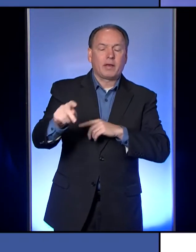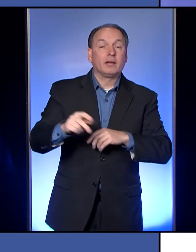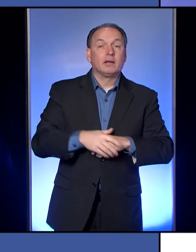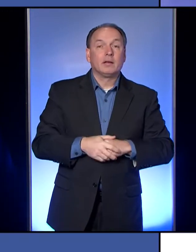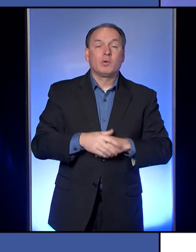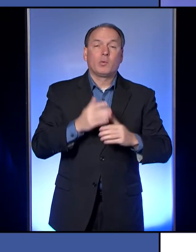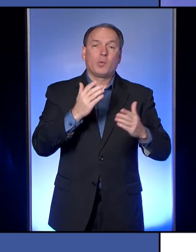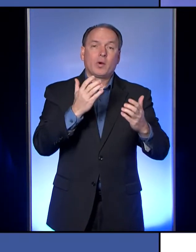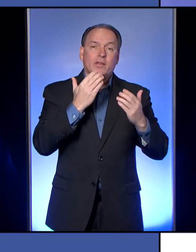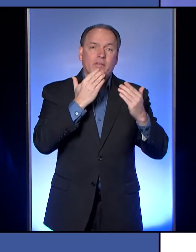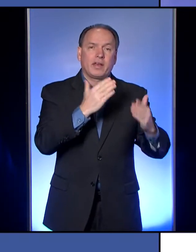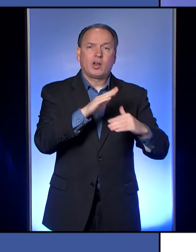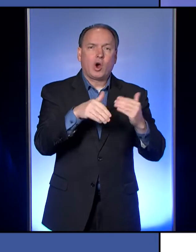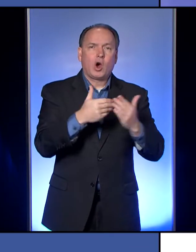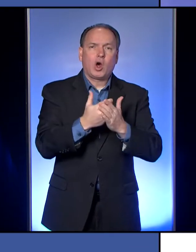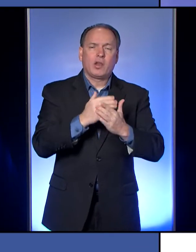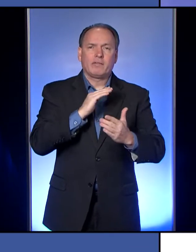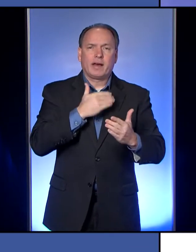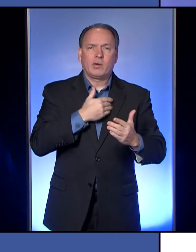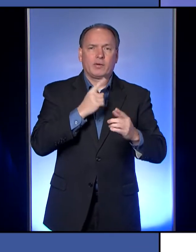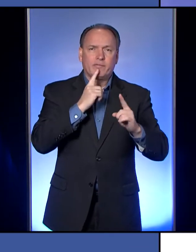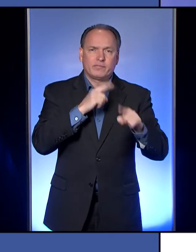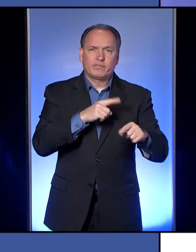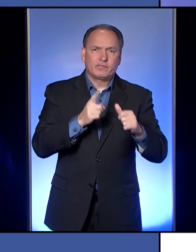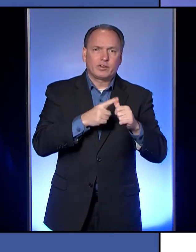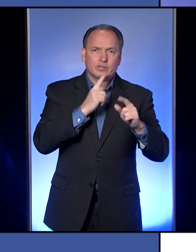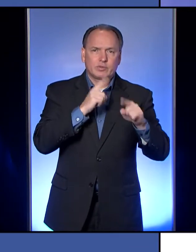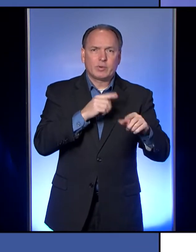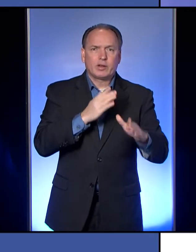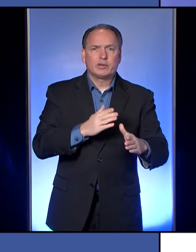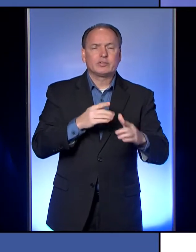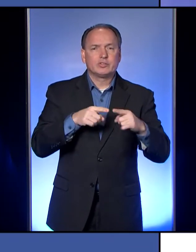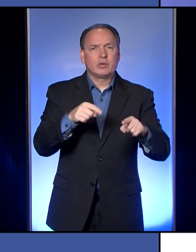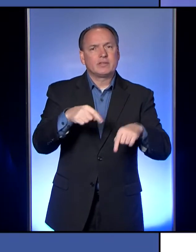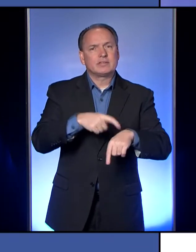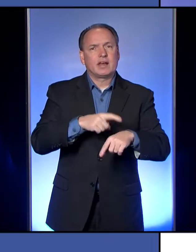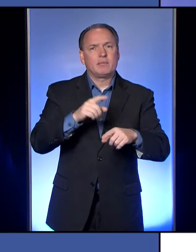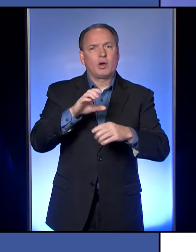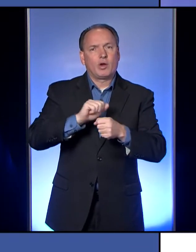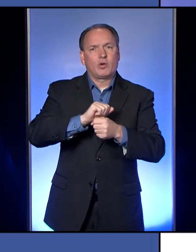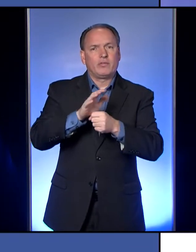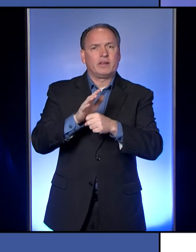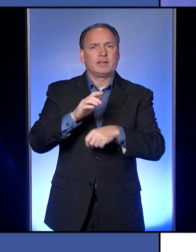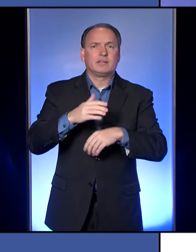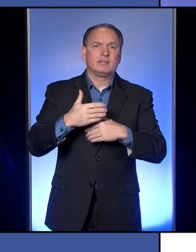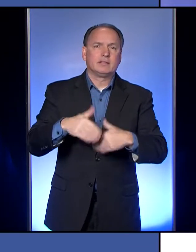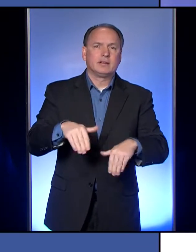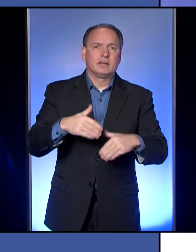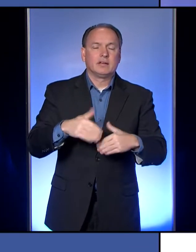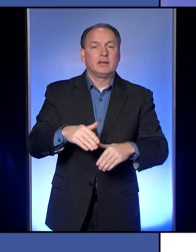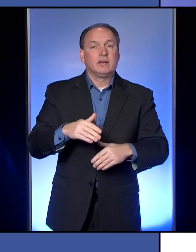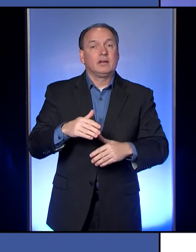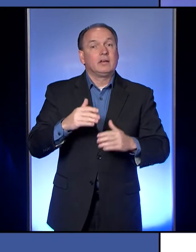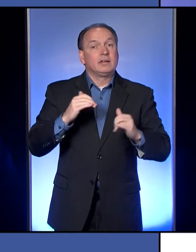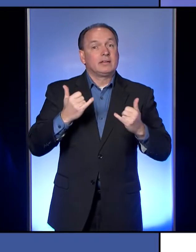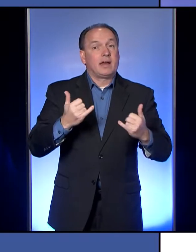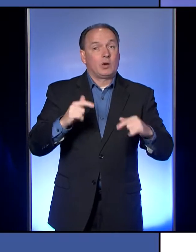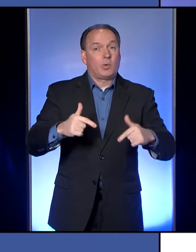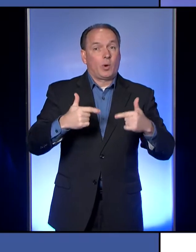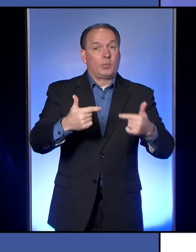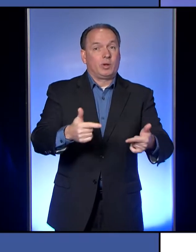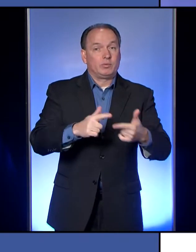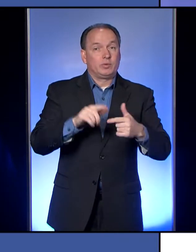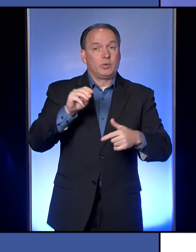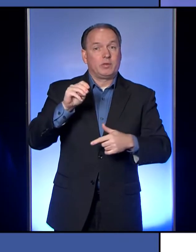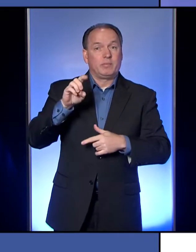responders for all they do for us every single day, but particularly during this time of COVID-19. And with that, I'm going to open it up to media